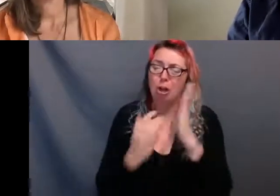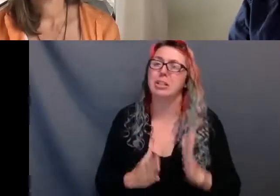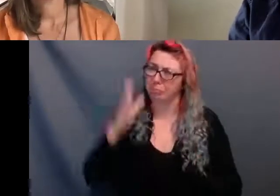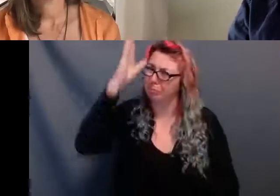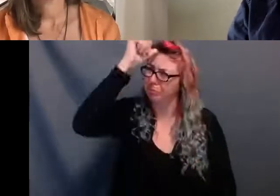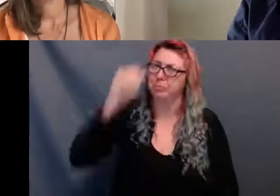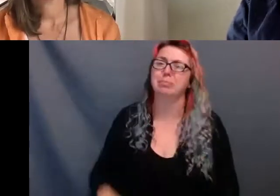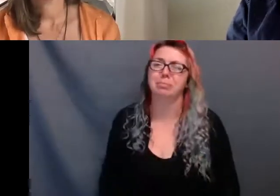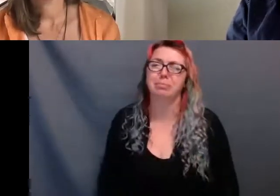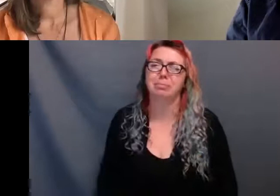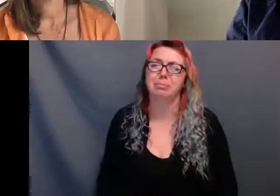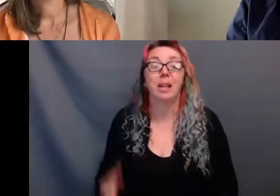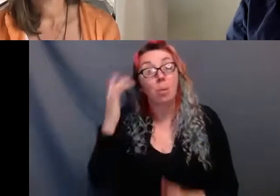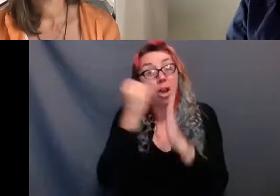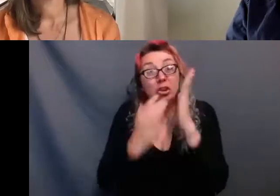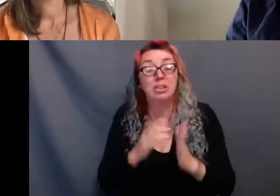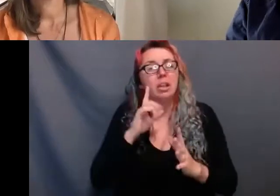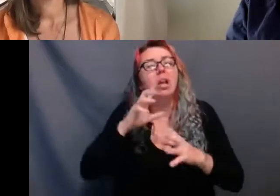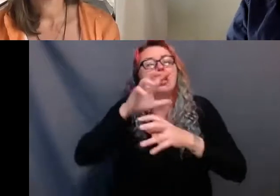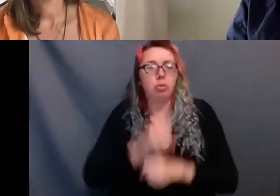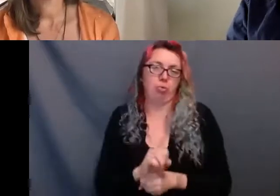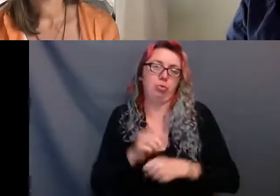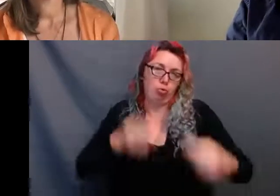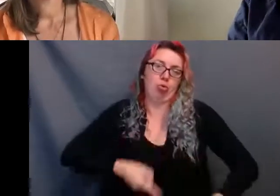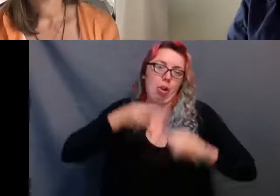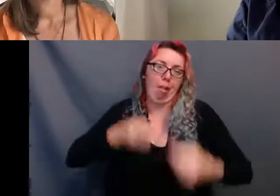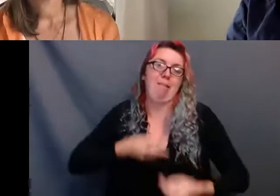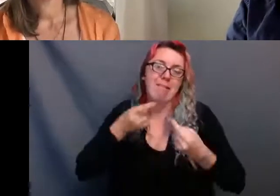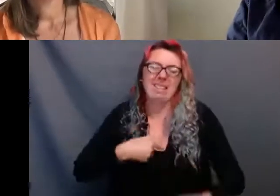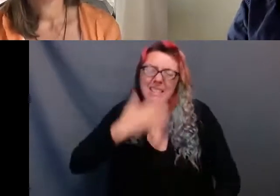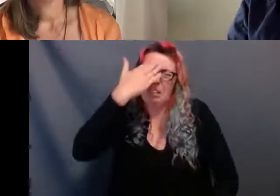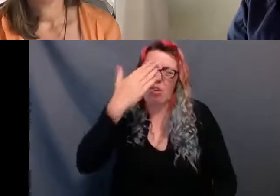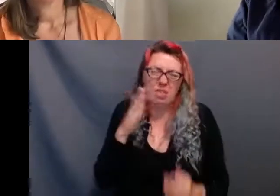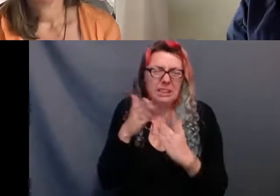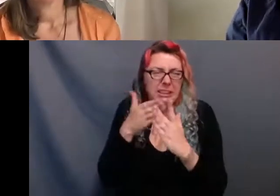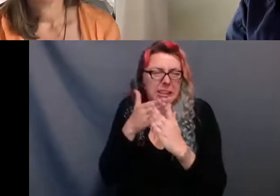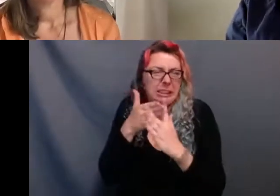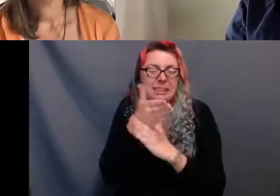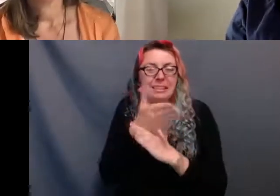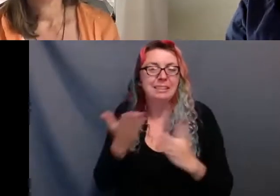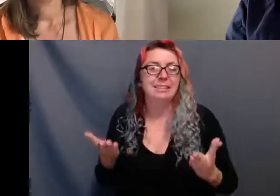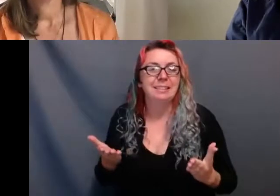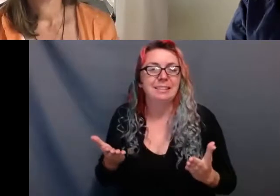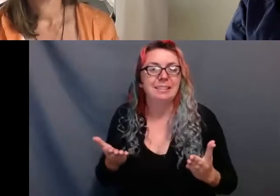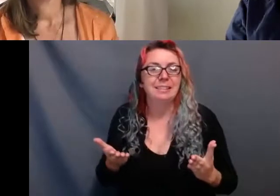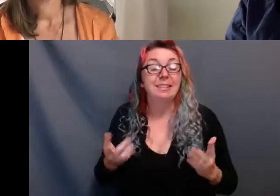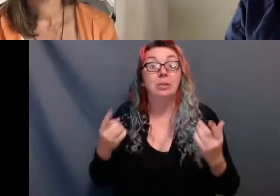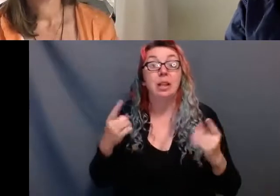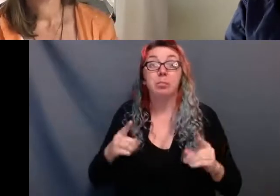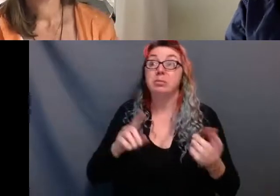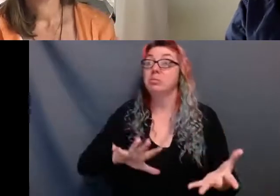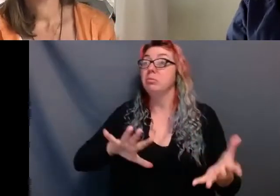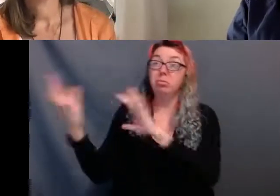struggle. And in spite of it all, the need to create and the need to consume art remains. Even increases, the